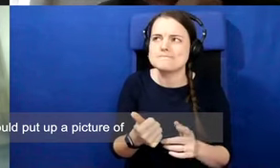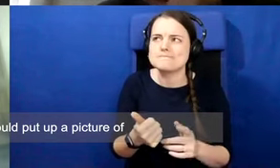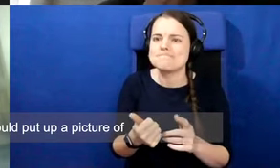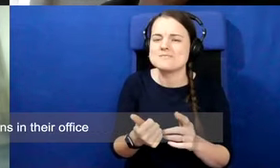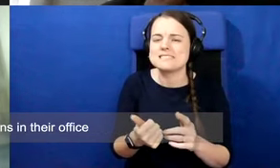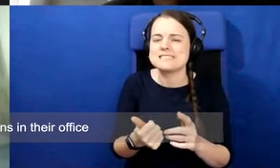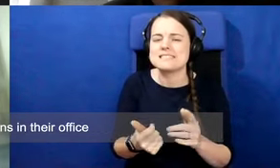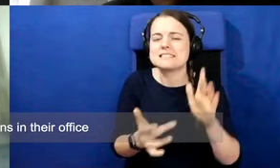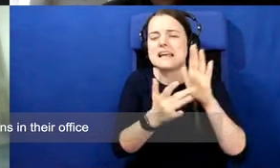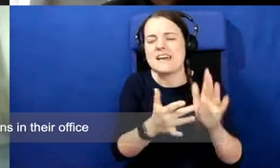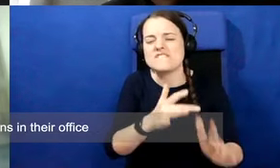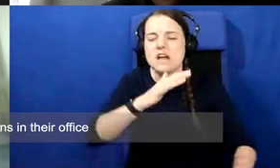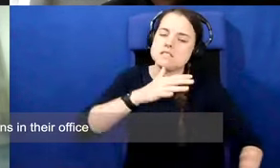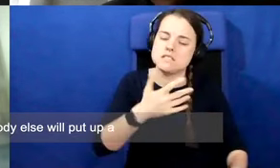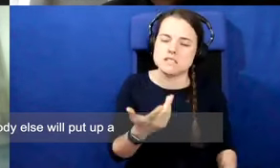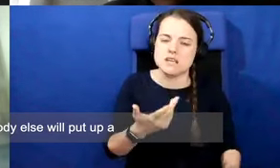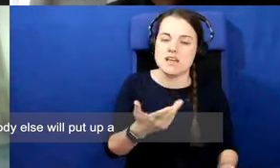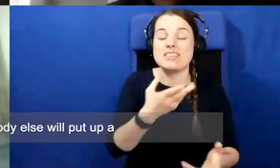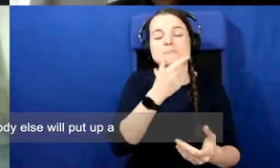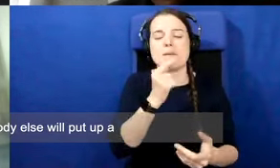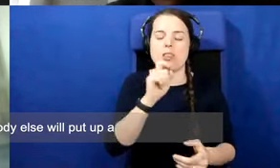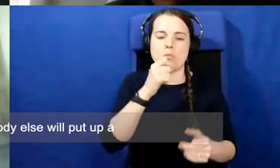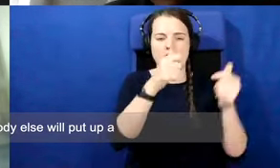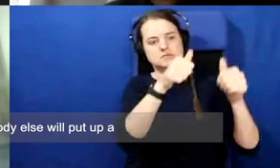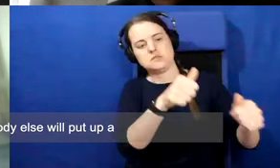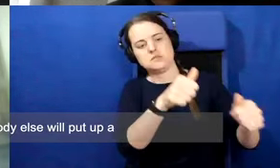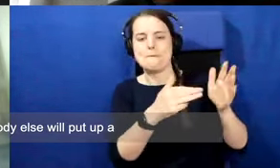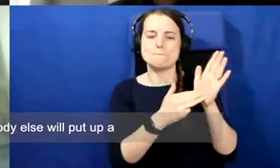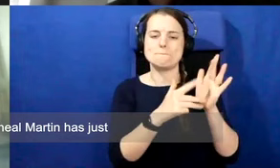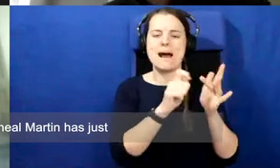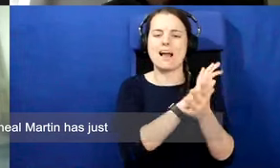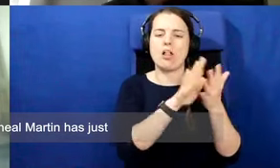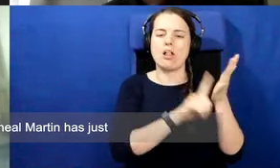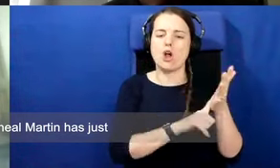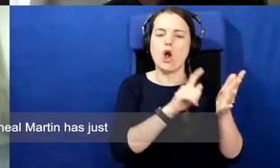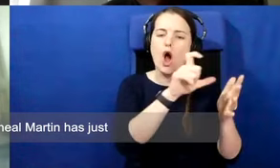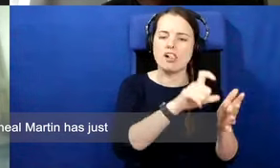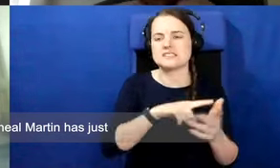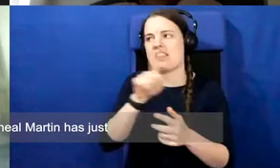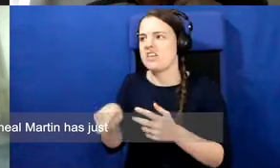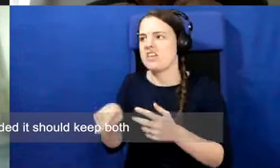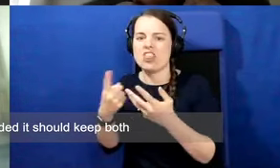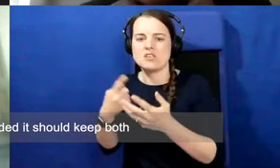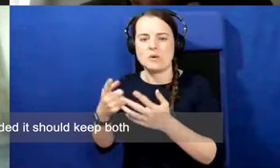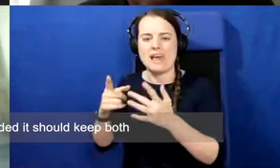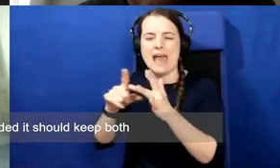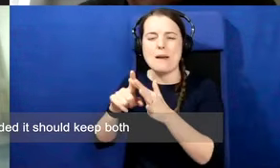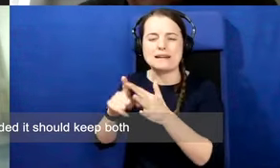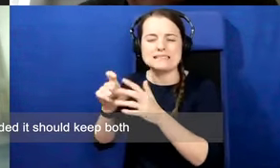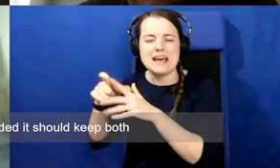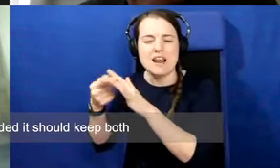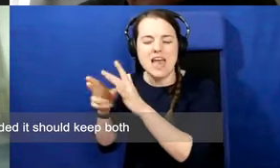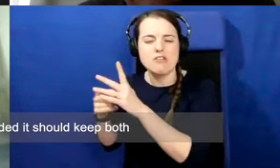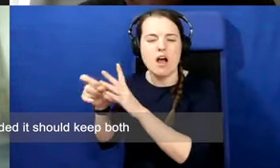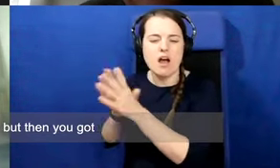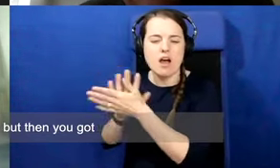picture of Michael Collins in their office, and then somebody else will put up Eamon de Valera. Michonne Martin has, teacher, has decided to